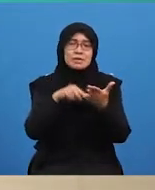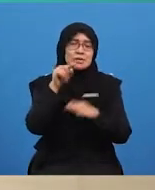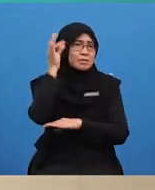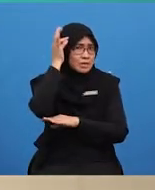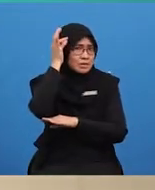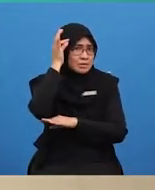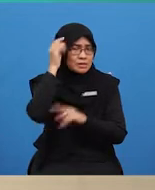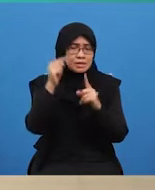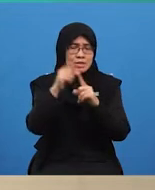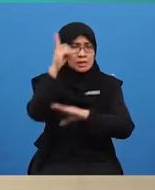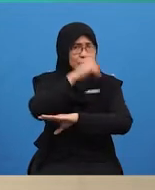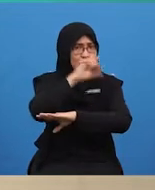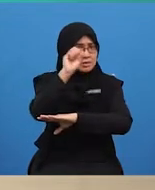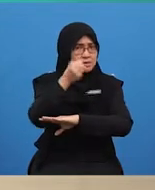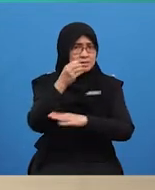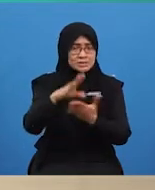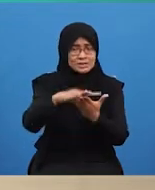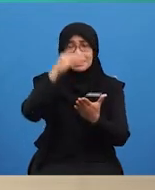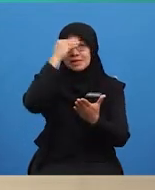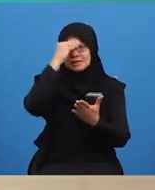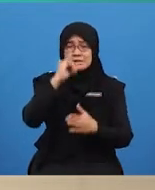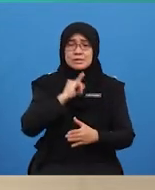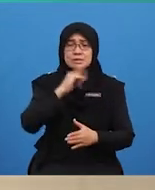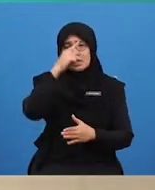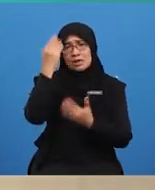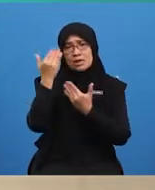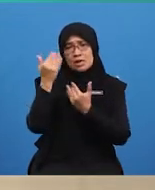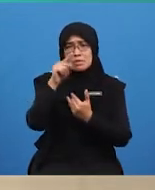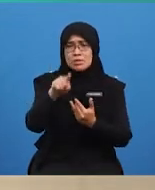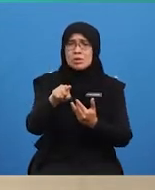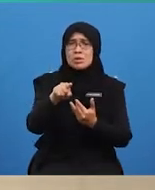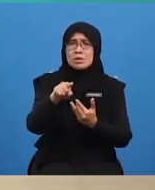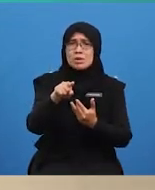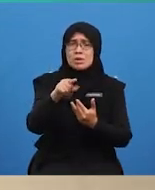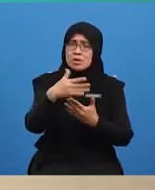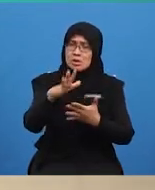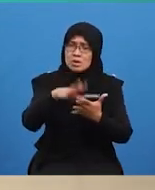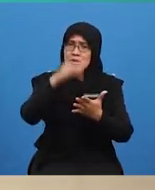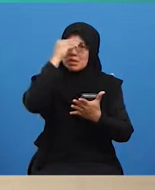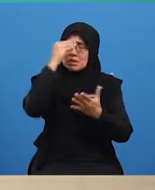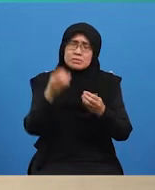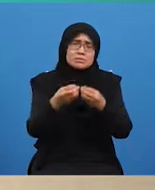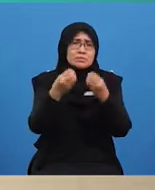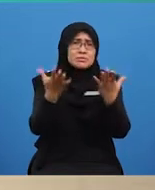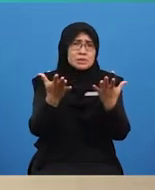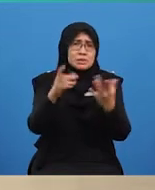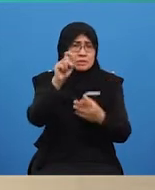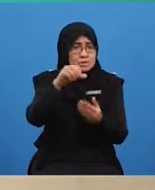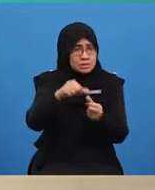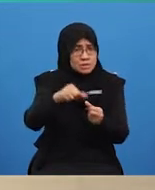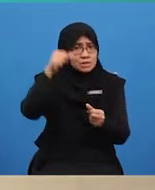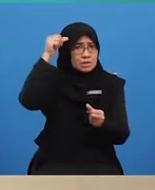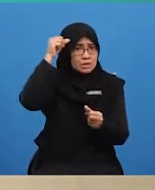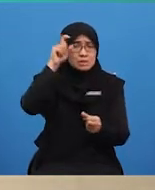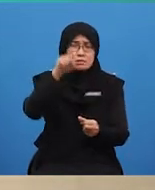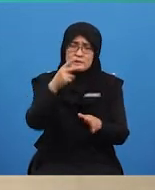what do you think of today's lesson? I really hope that you've learned a lot today. But always